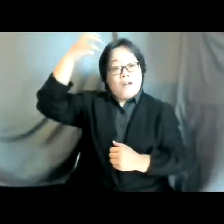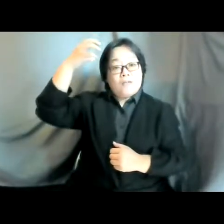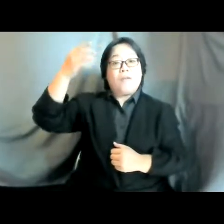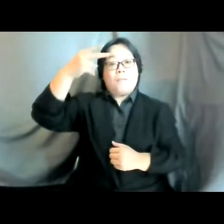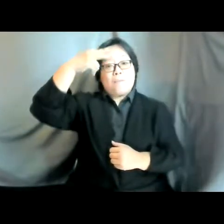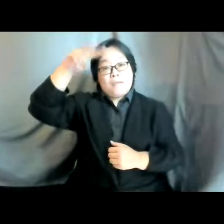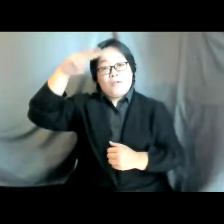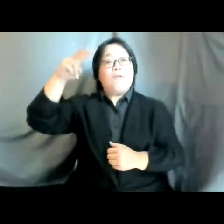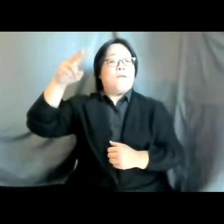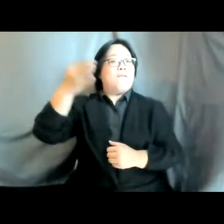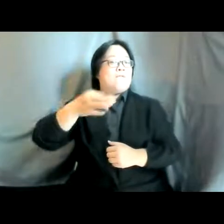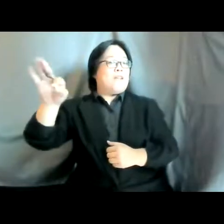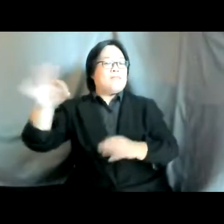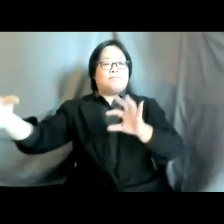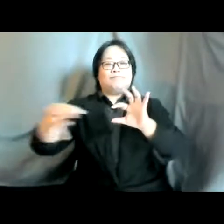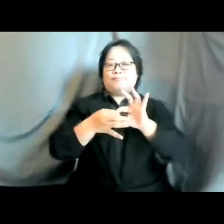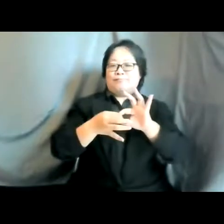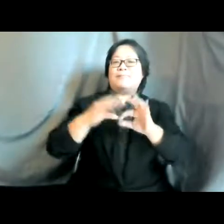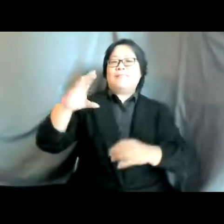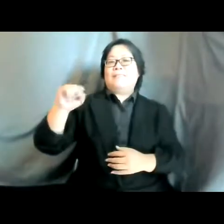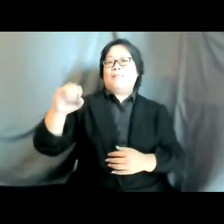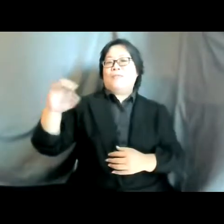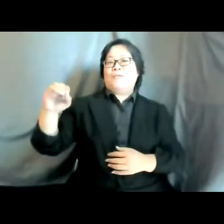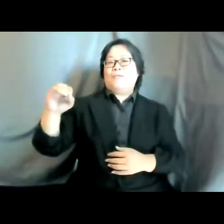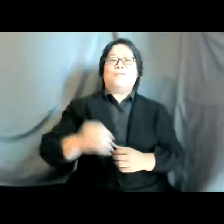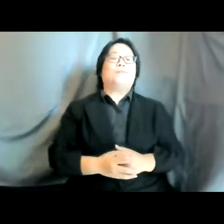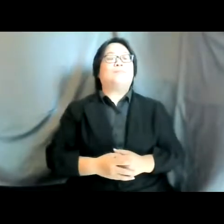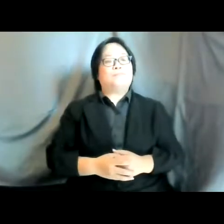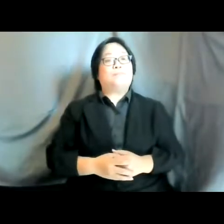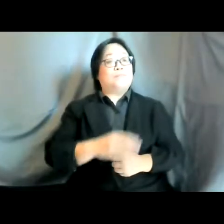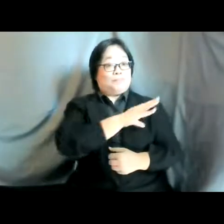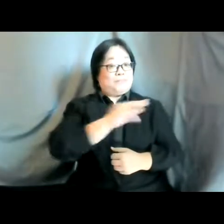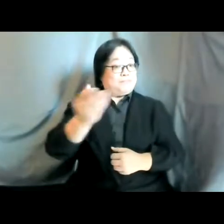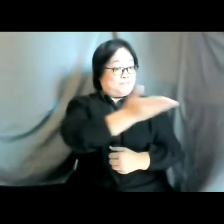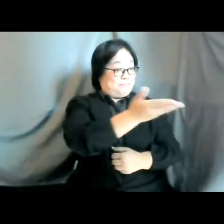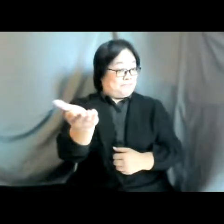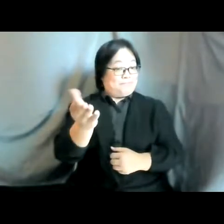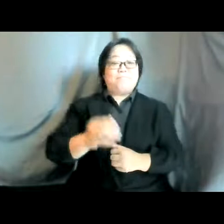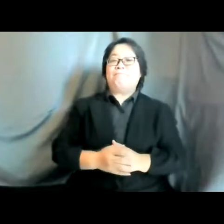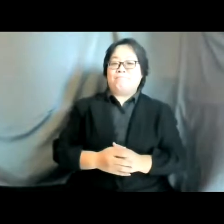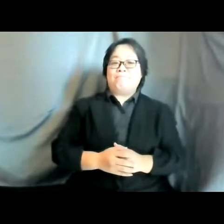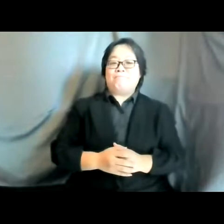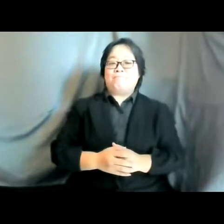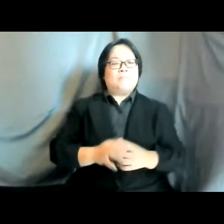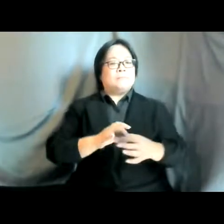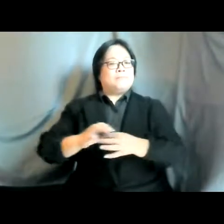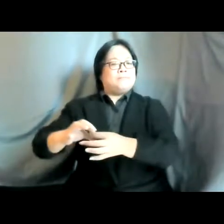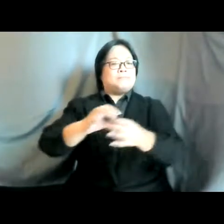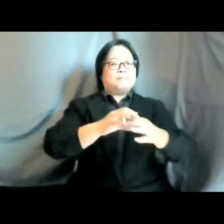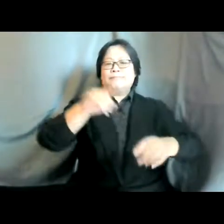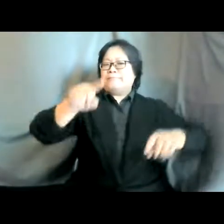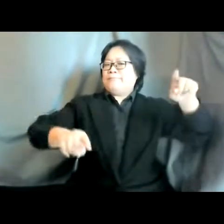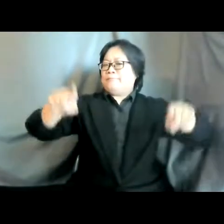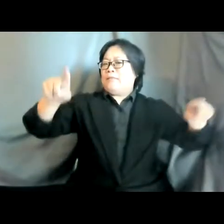in partnership with civil society and youth through co-creation diverse and inclusive